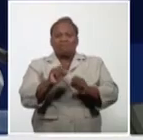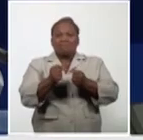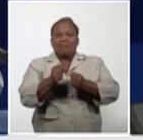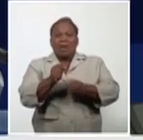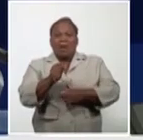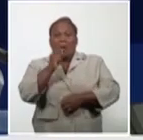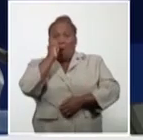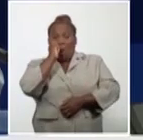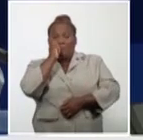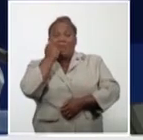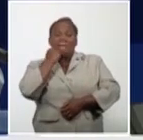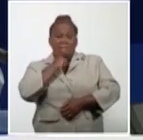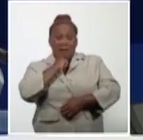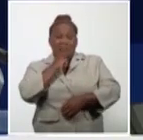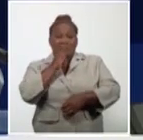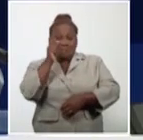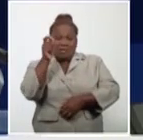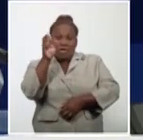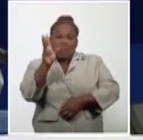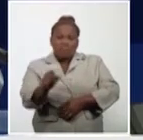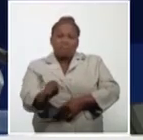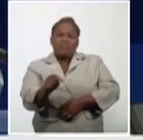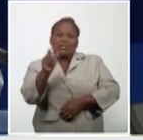predominance in the male sex.